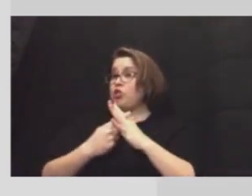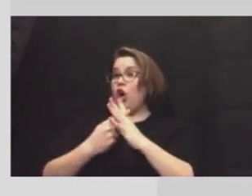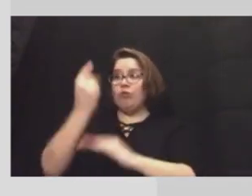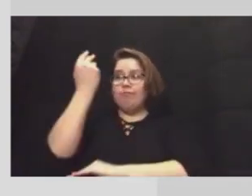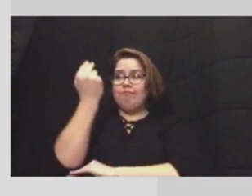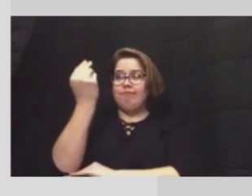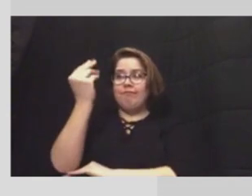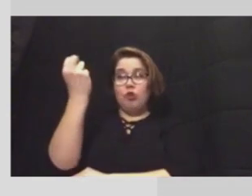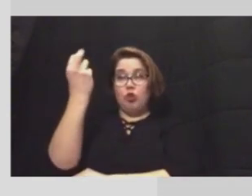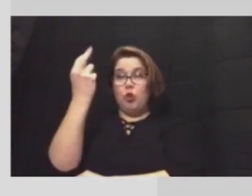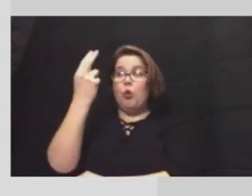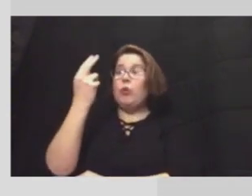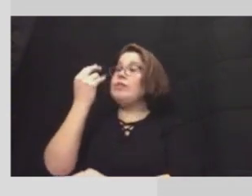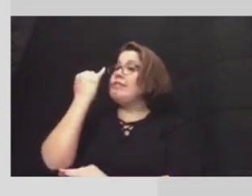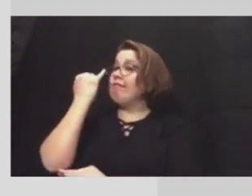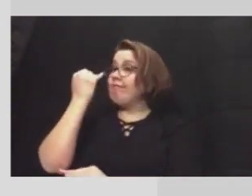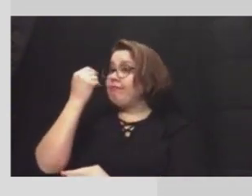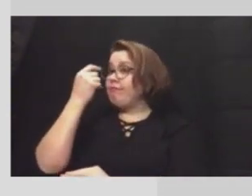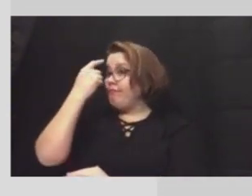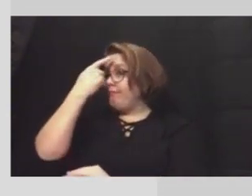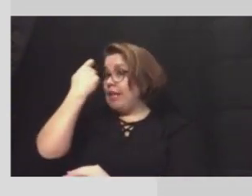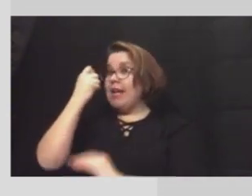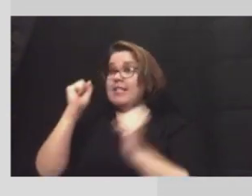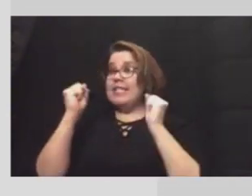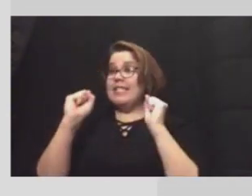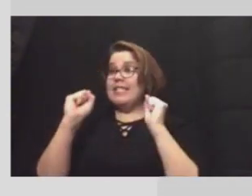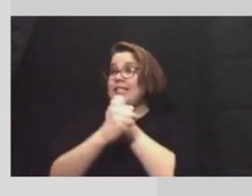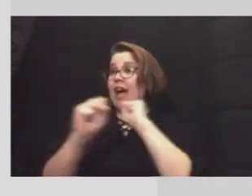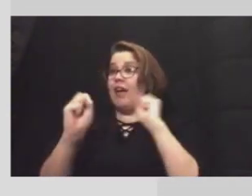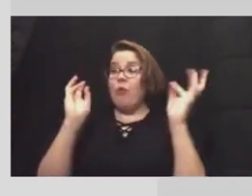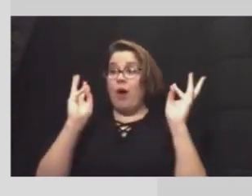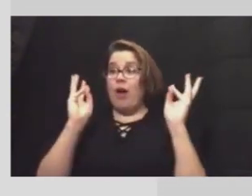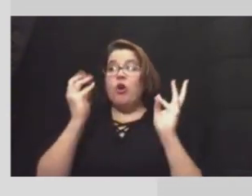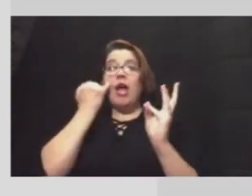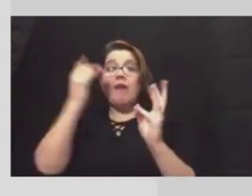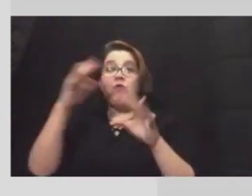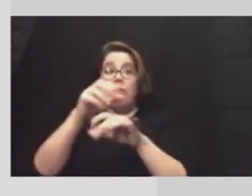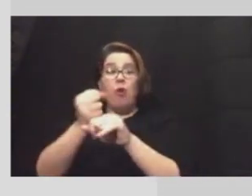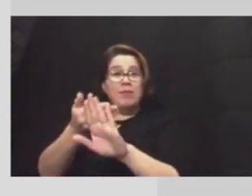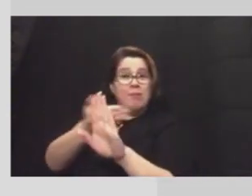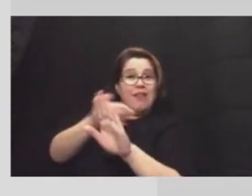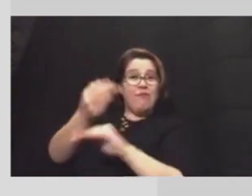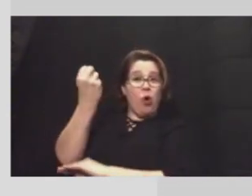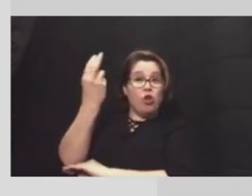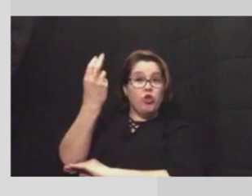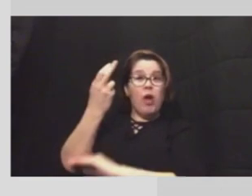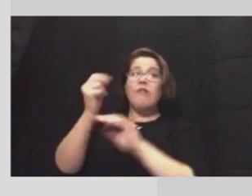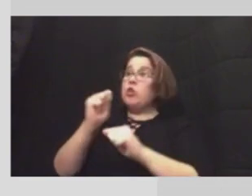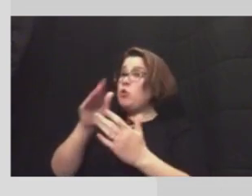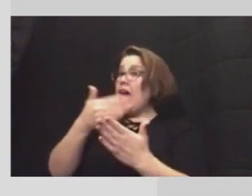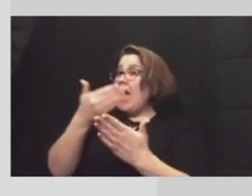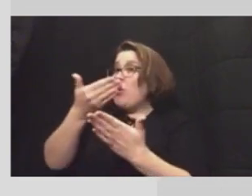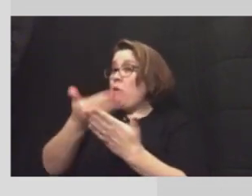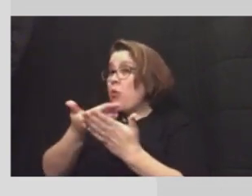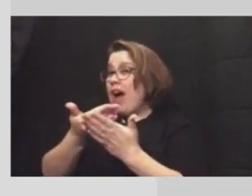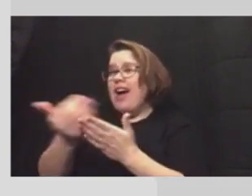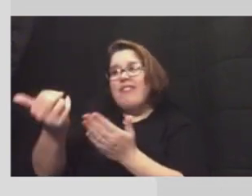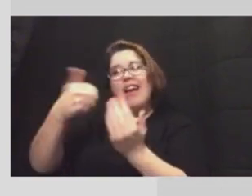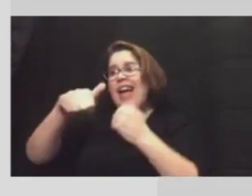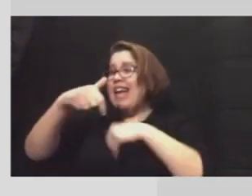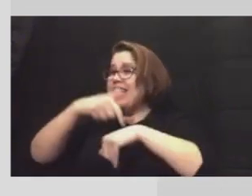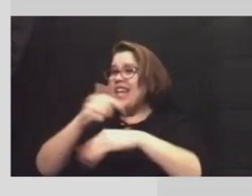due to safe weather conditions. For those who have appointments scheduled before 12 tomorrow they may arrive at the Alamo Dome at any time